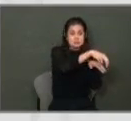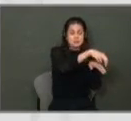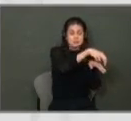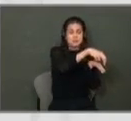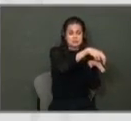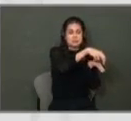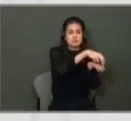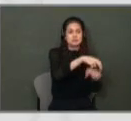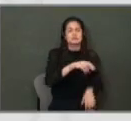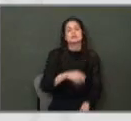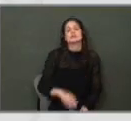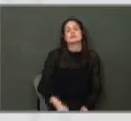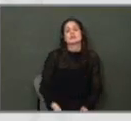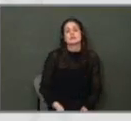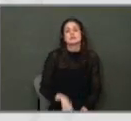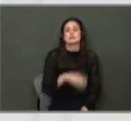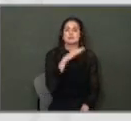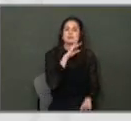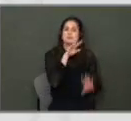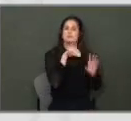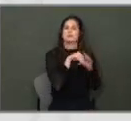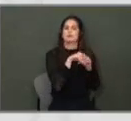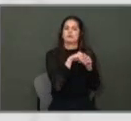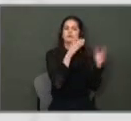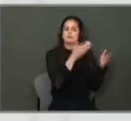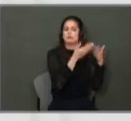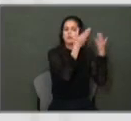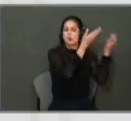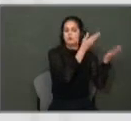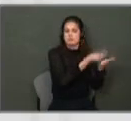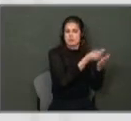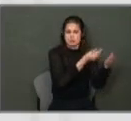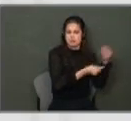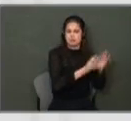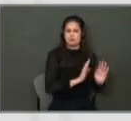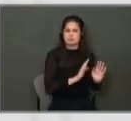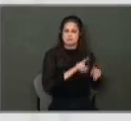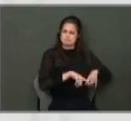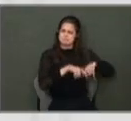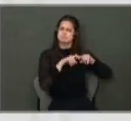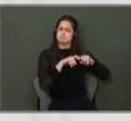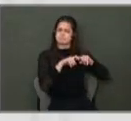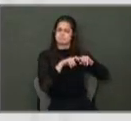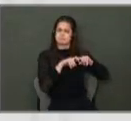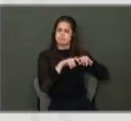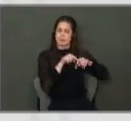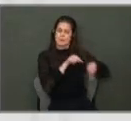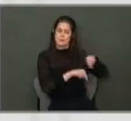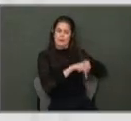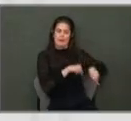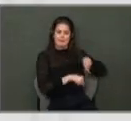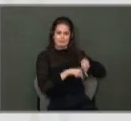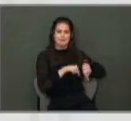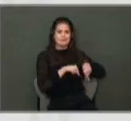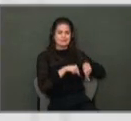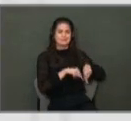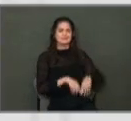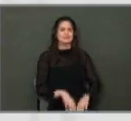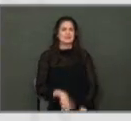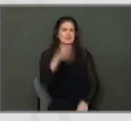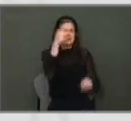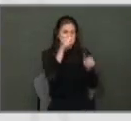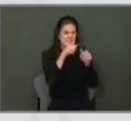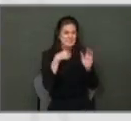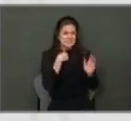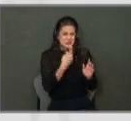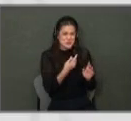there in the proposed budget. Let me stop there for a second and dial back for a second. Remember